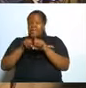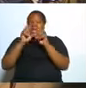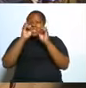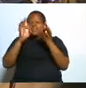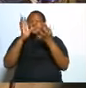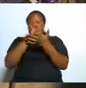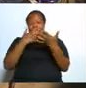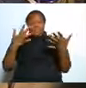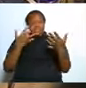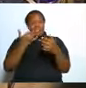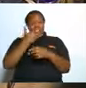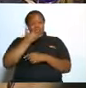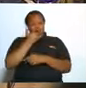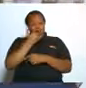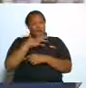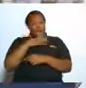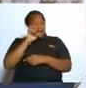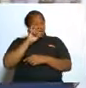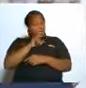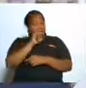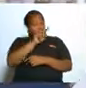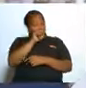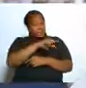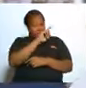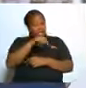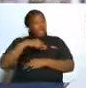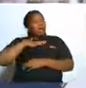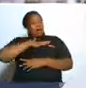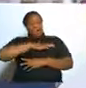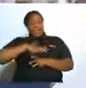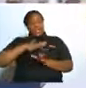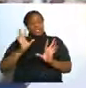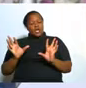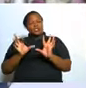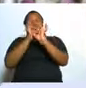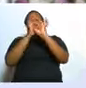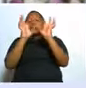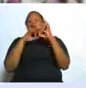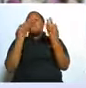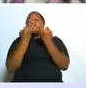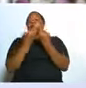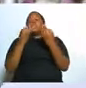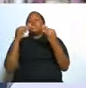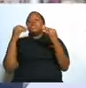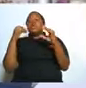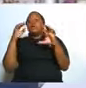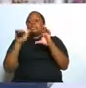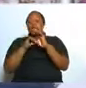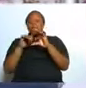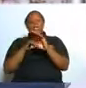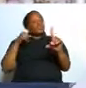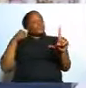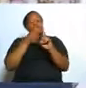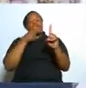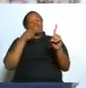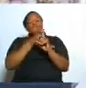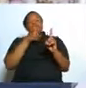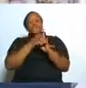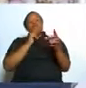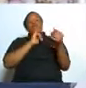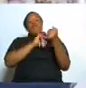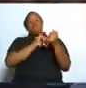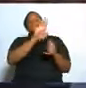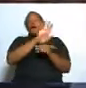is wrong and you have seen it don't join the team stay with your wife